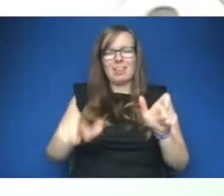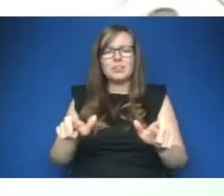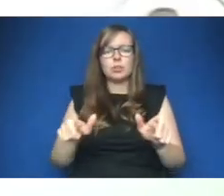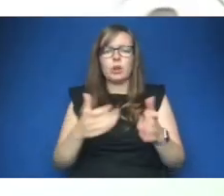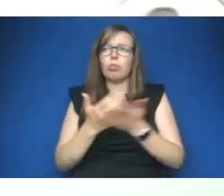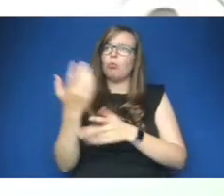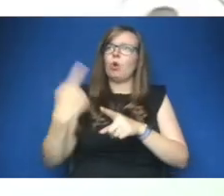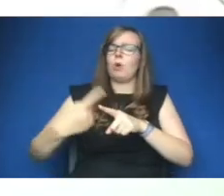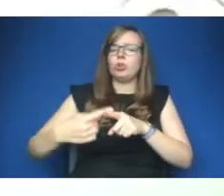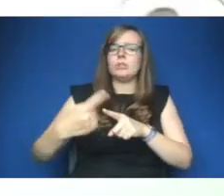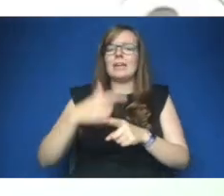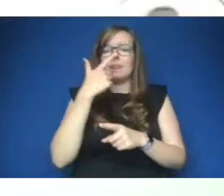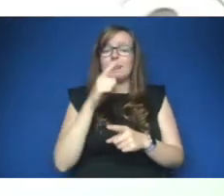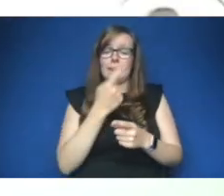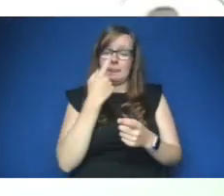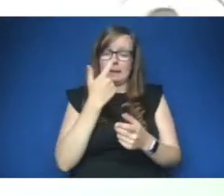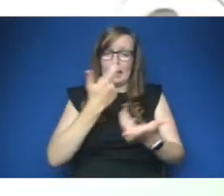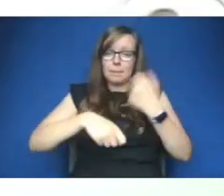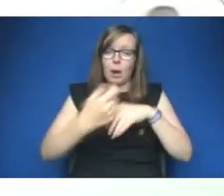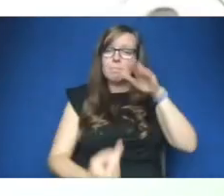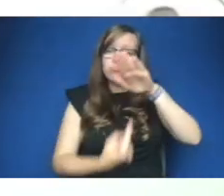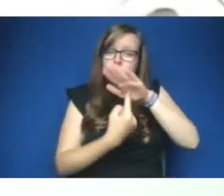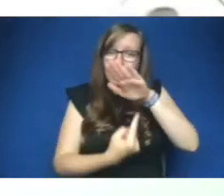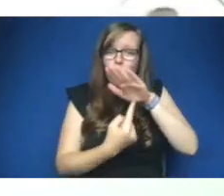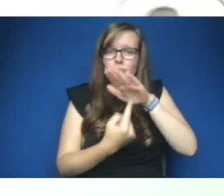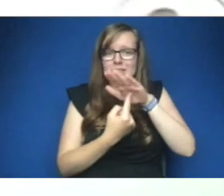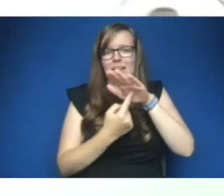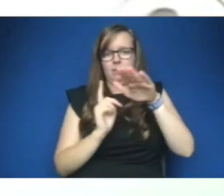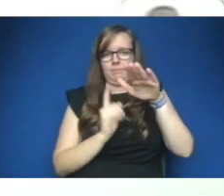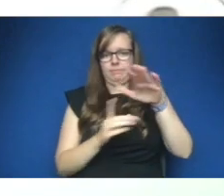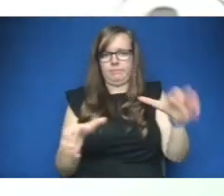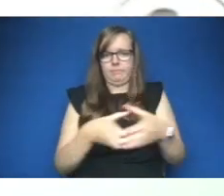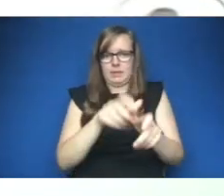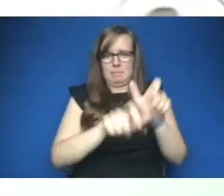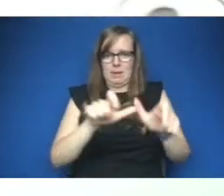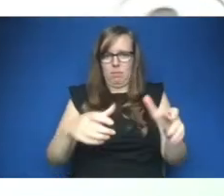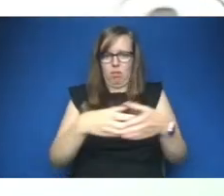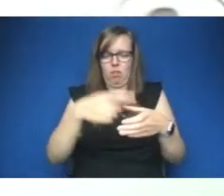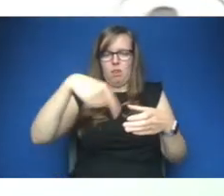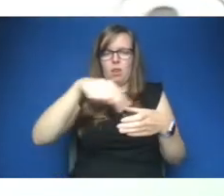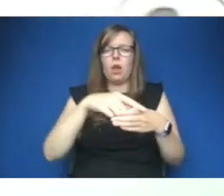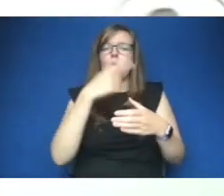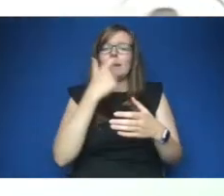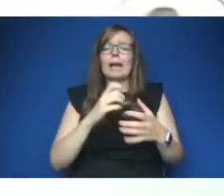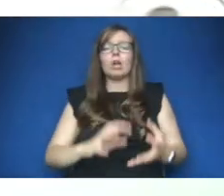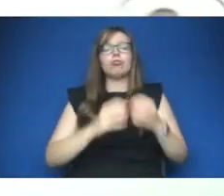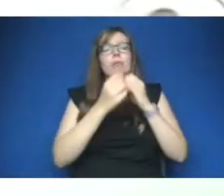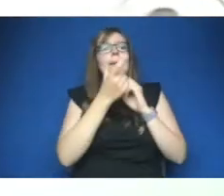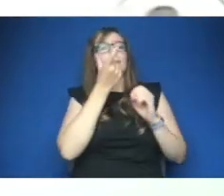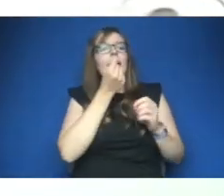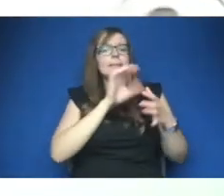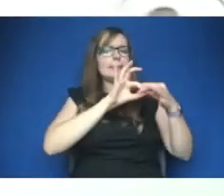priority to the needs of vulnerable and marginalized people and we can create capacity to engage in decision making processes